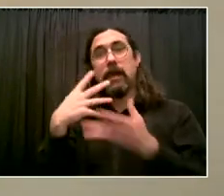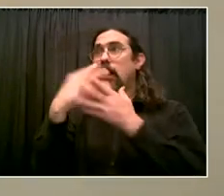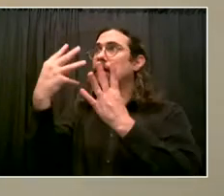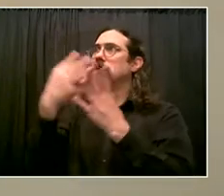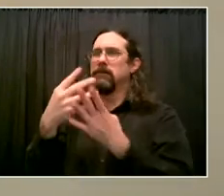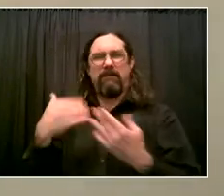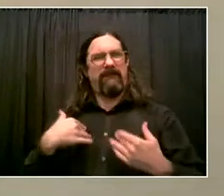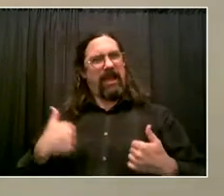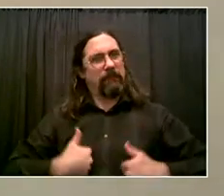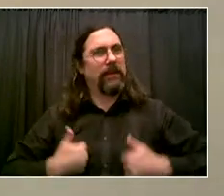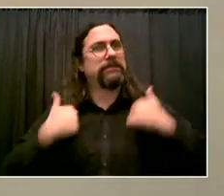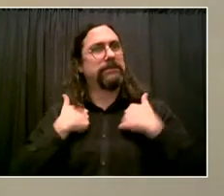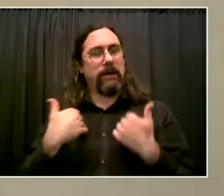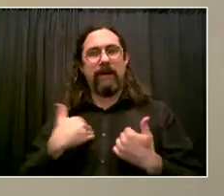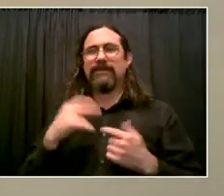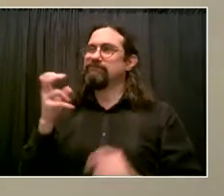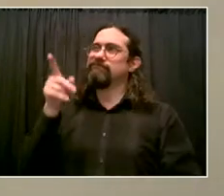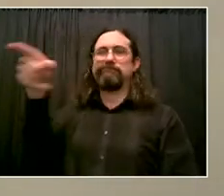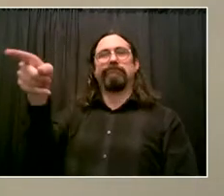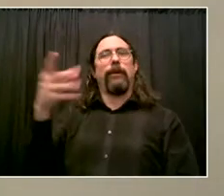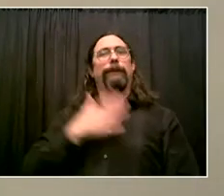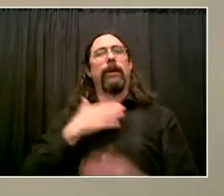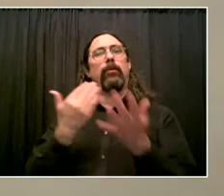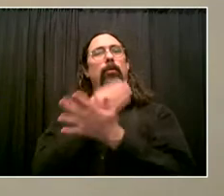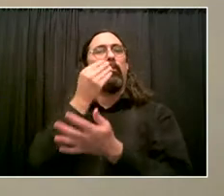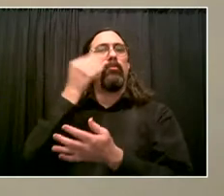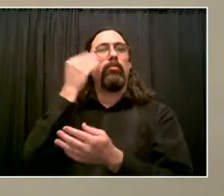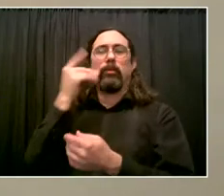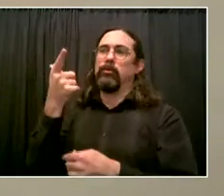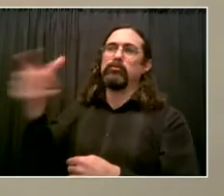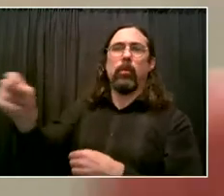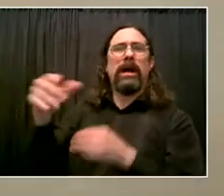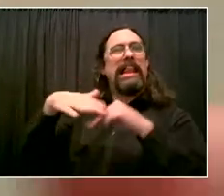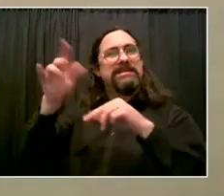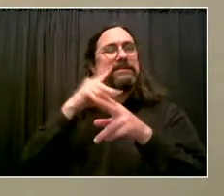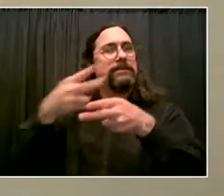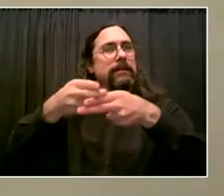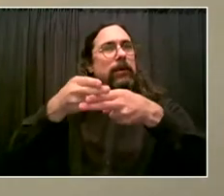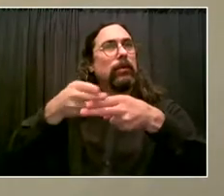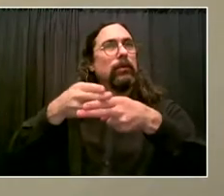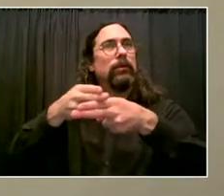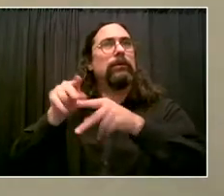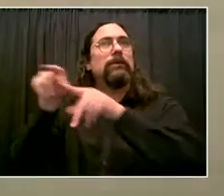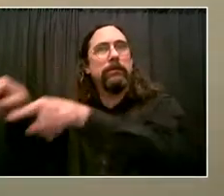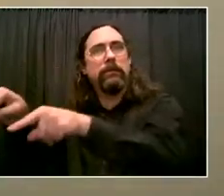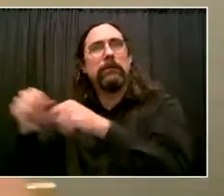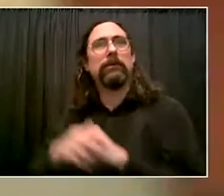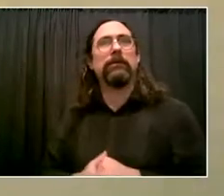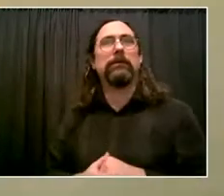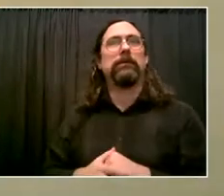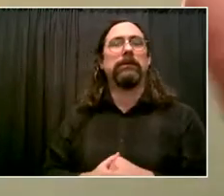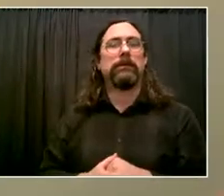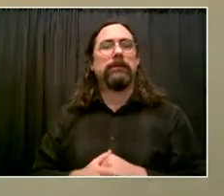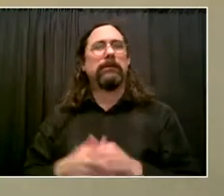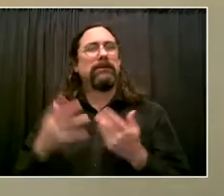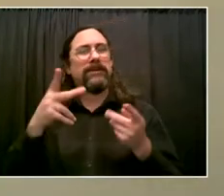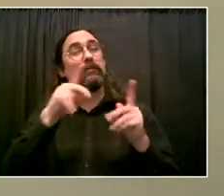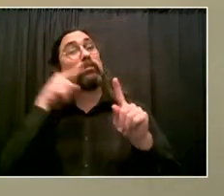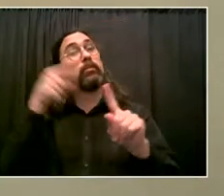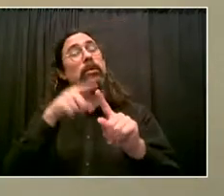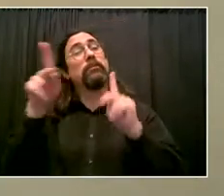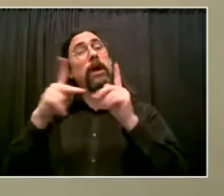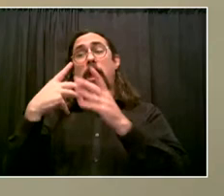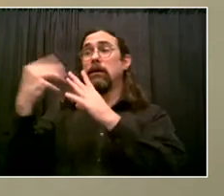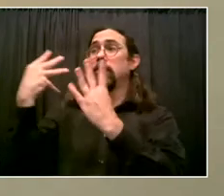start your life. I think for us, what we're doing, we're seeing that at the hotels. And let me tell you a quick story. You know, I got a billion of them. We